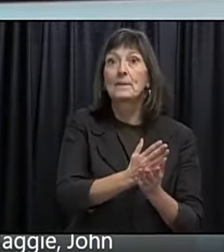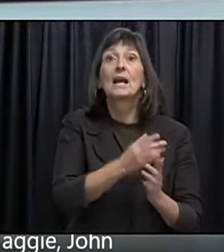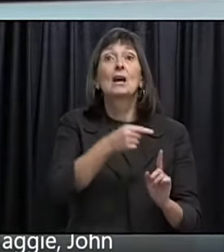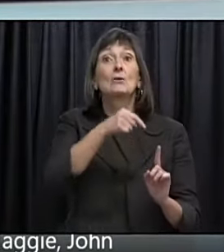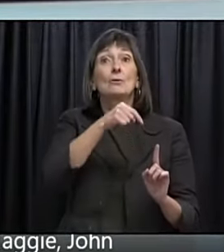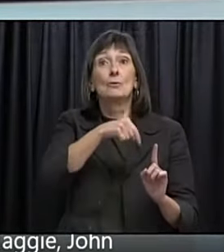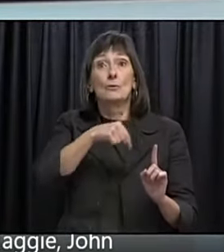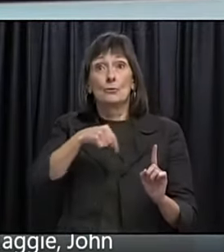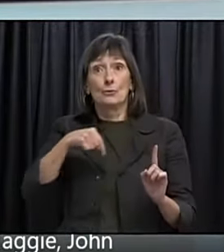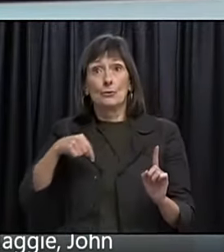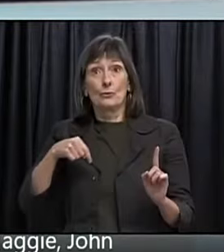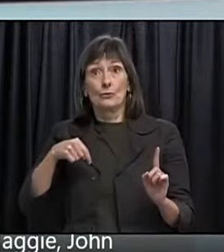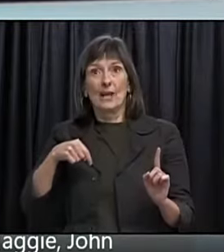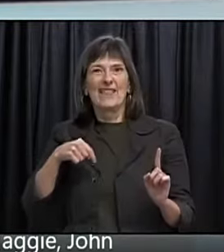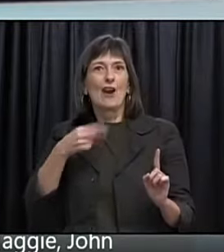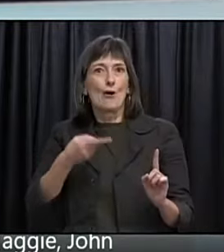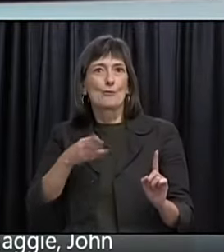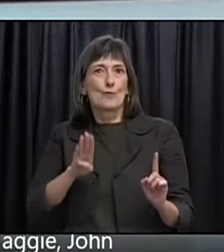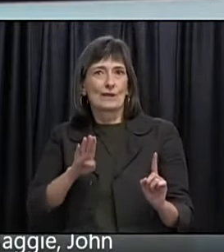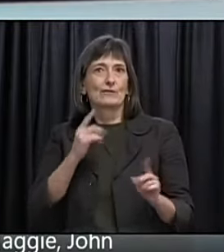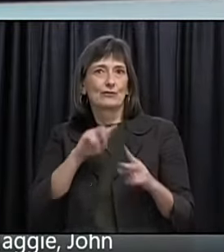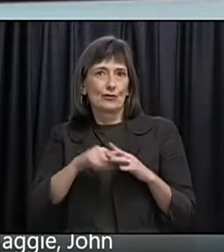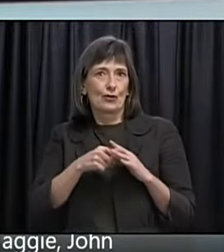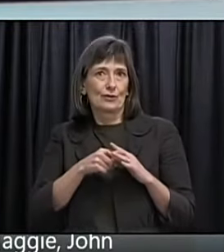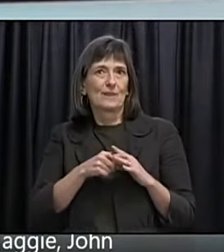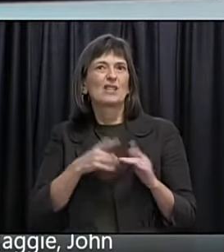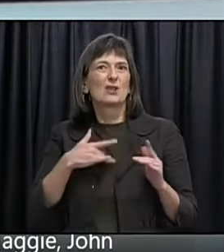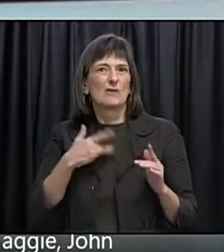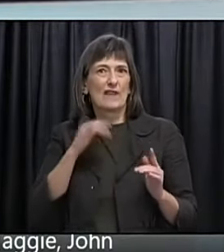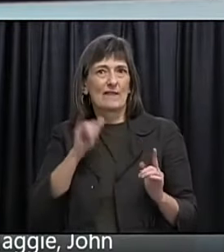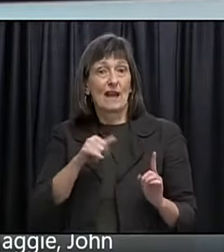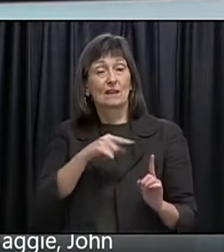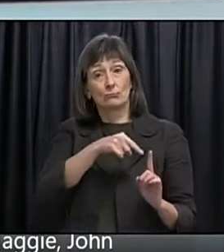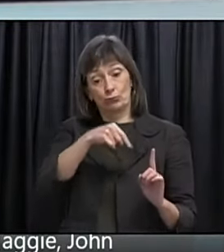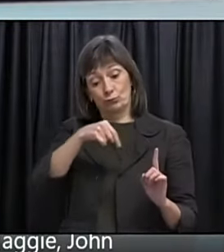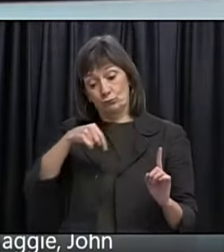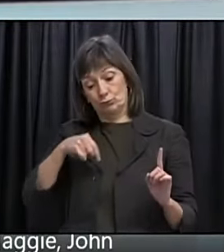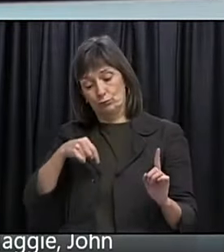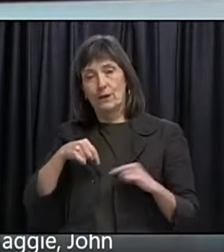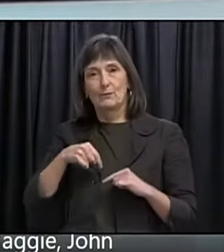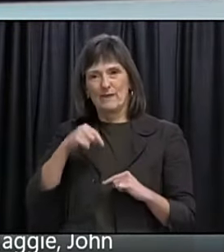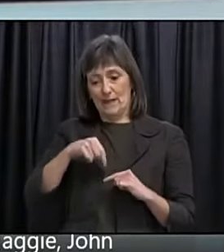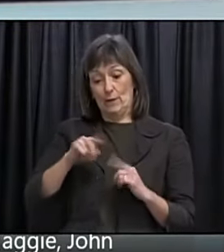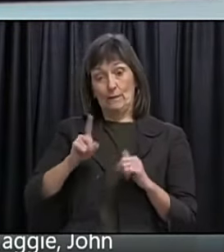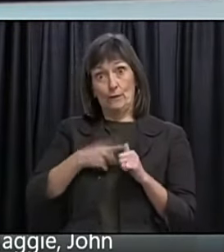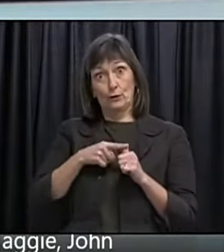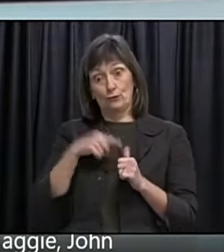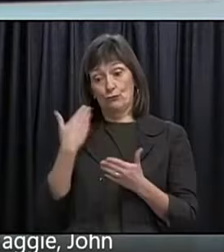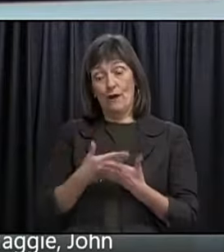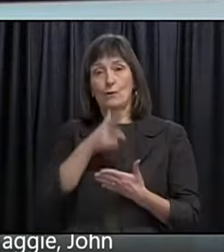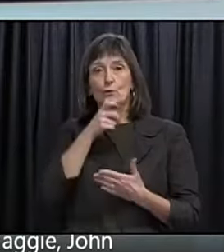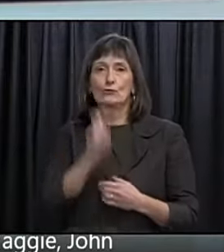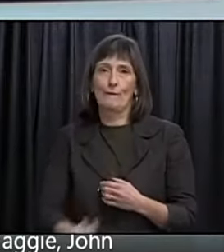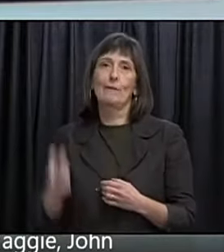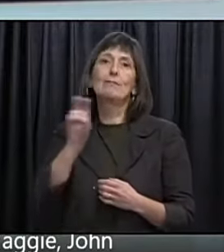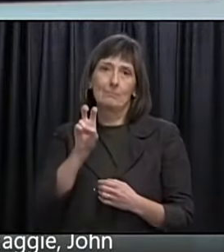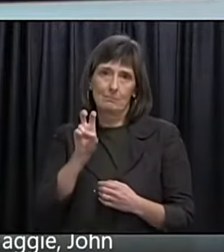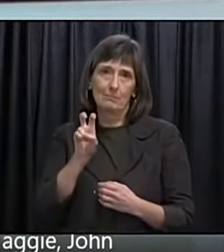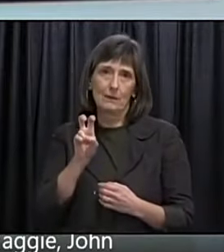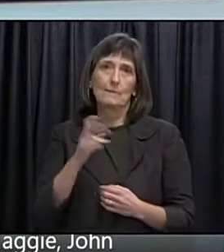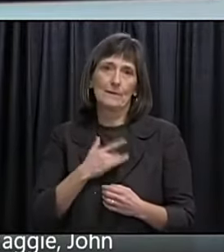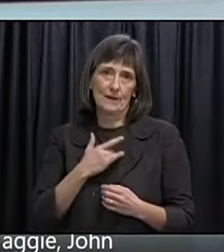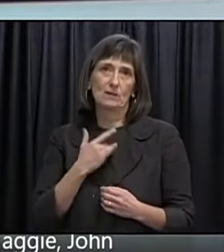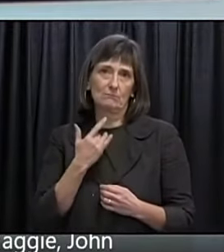show. This is probably. Related to ultimately travel. From outside of the province. I think.